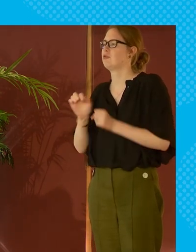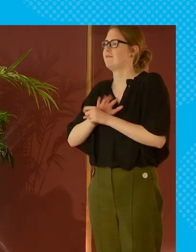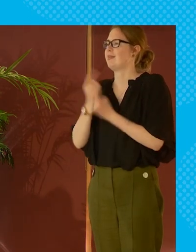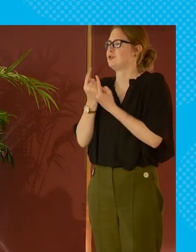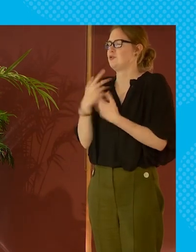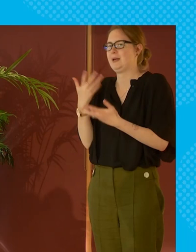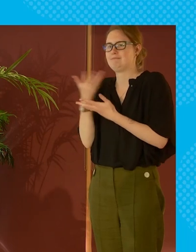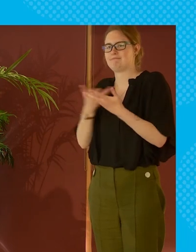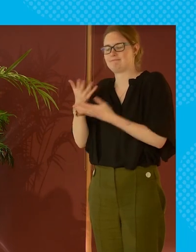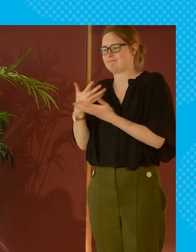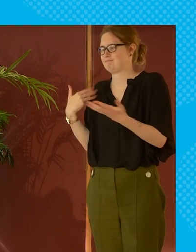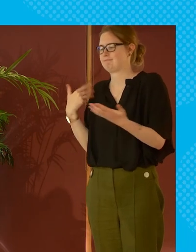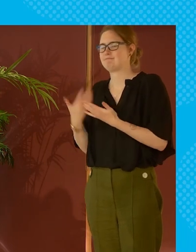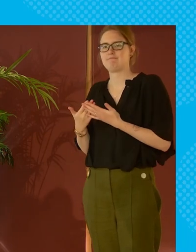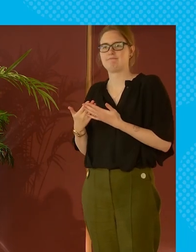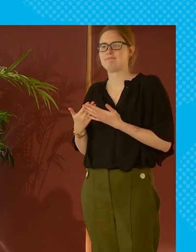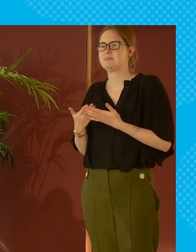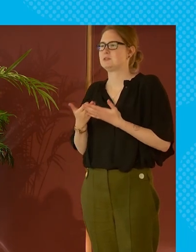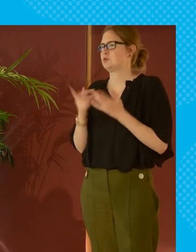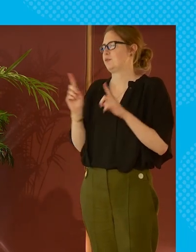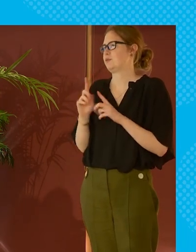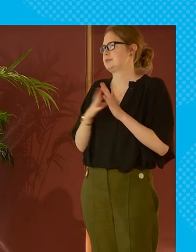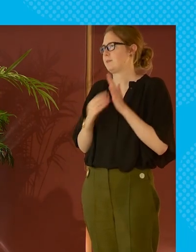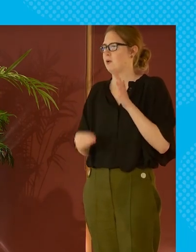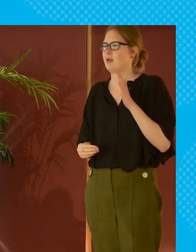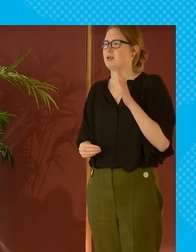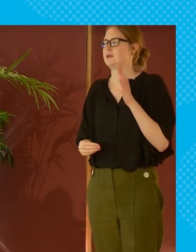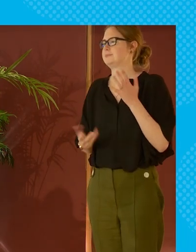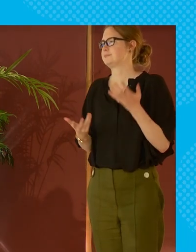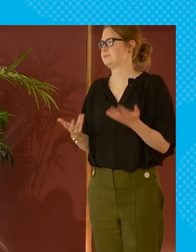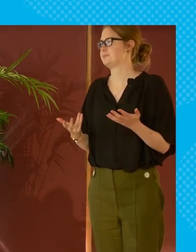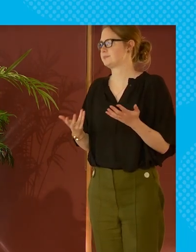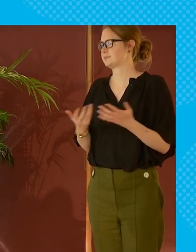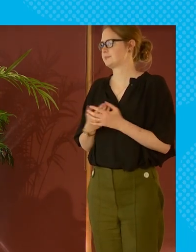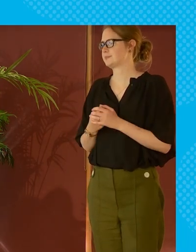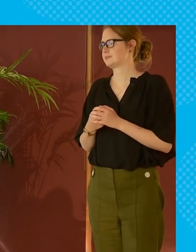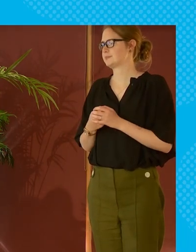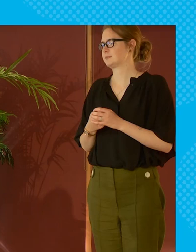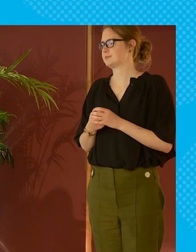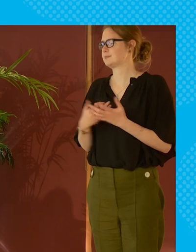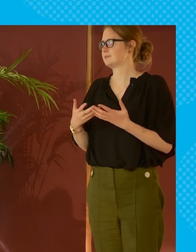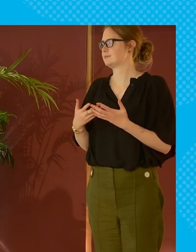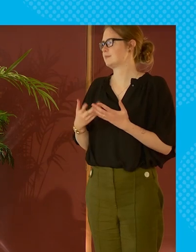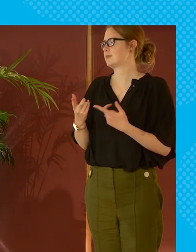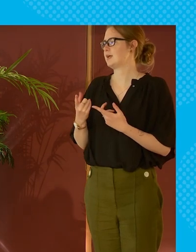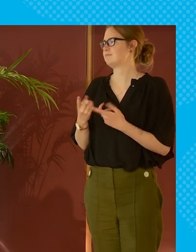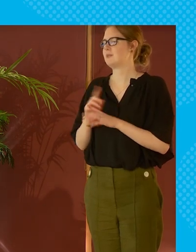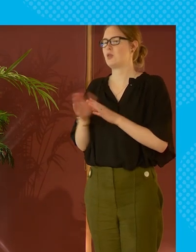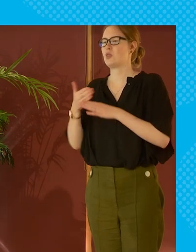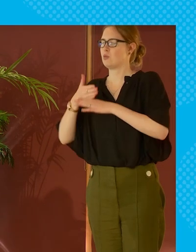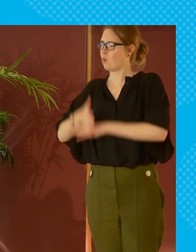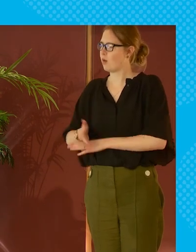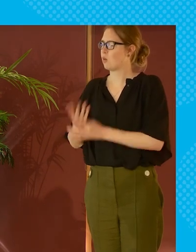that we've spoken about um today about the enormous unpaid